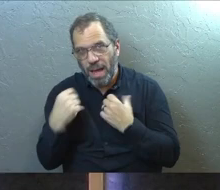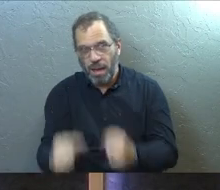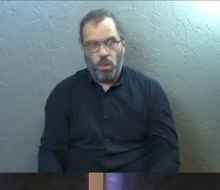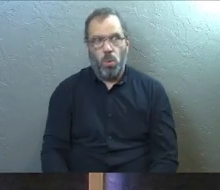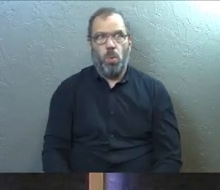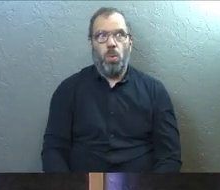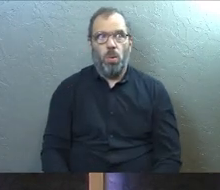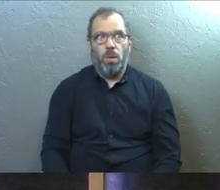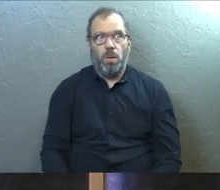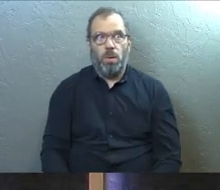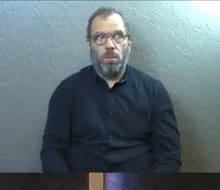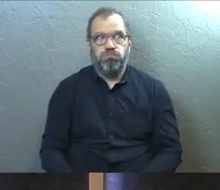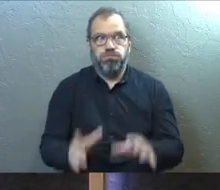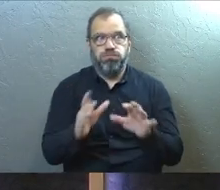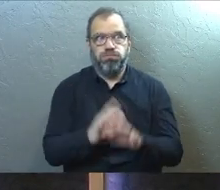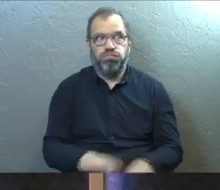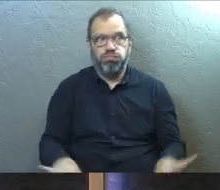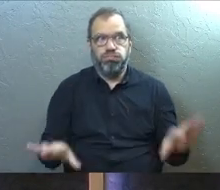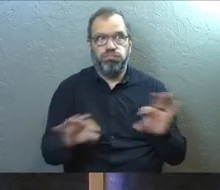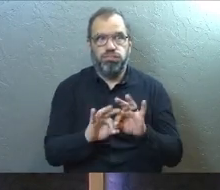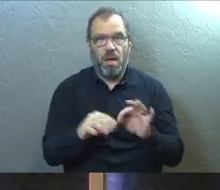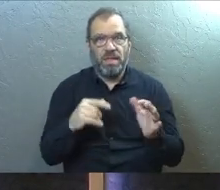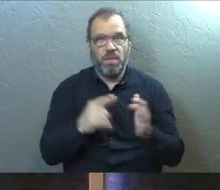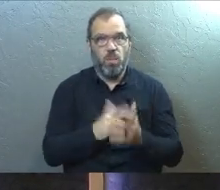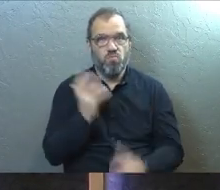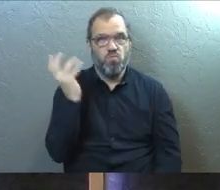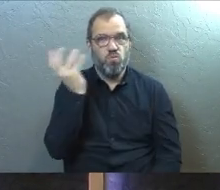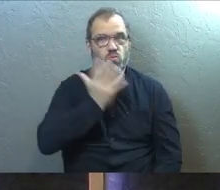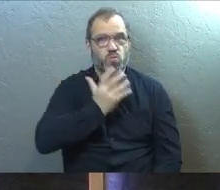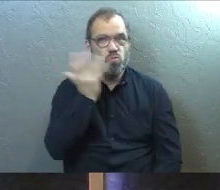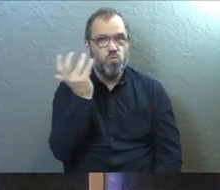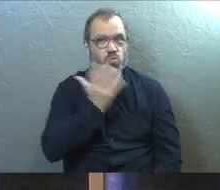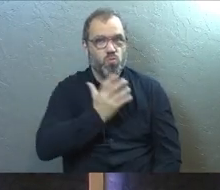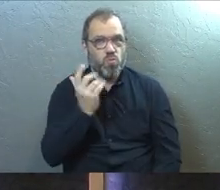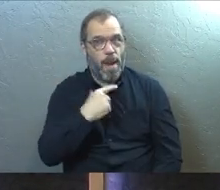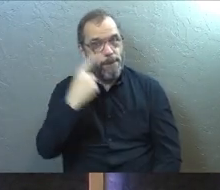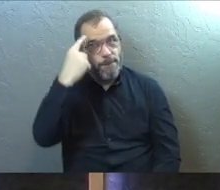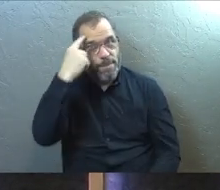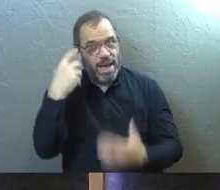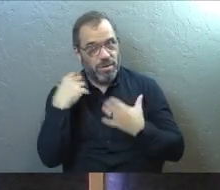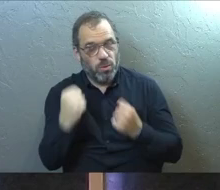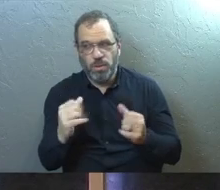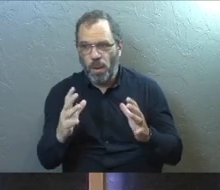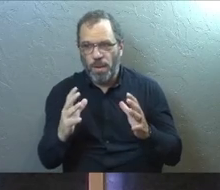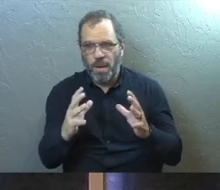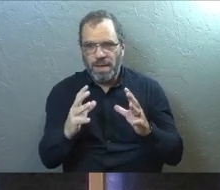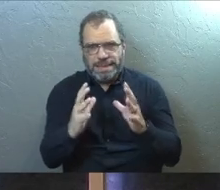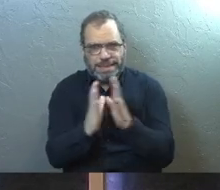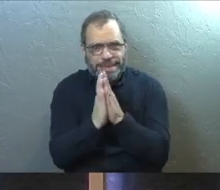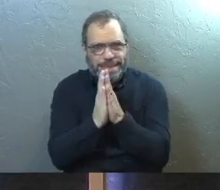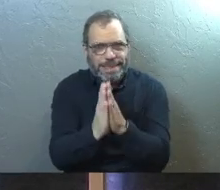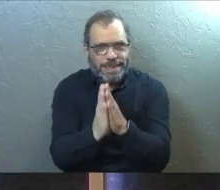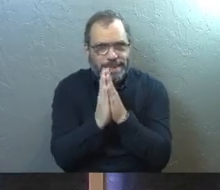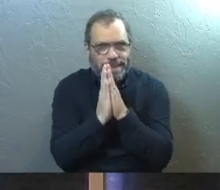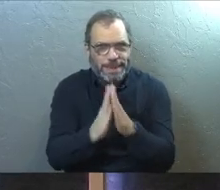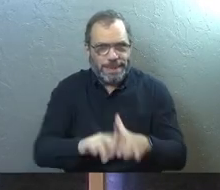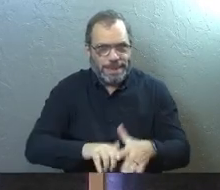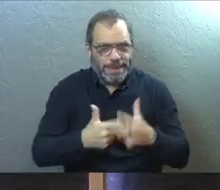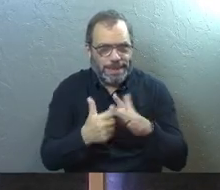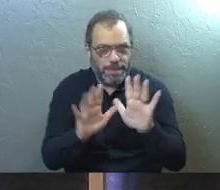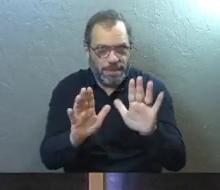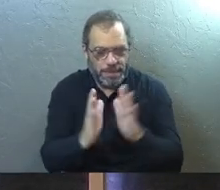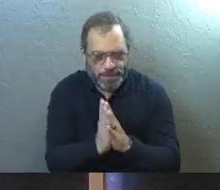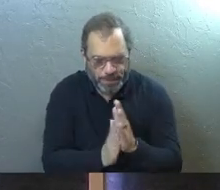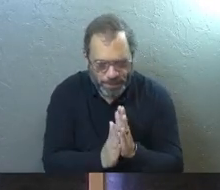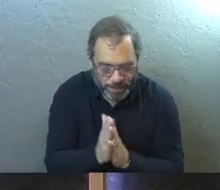Big deal. This one is a doozy. And so we're going to be very, very prayerful as we open this up.